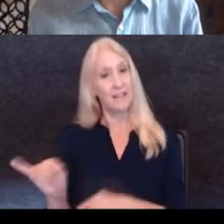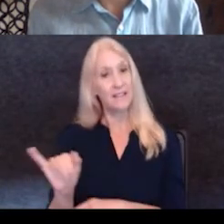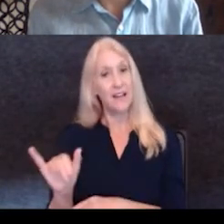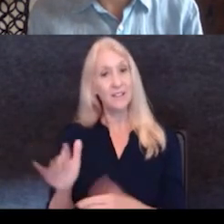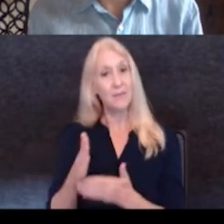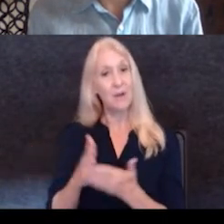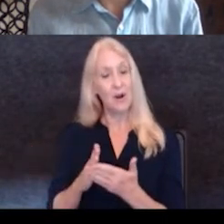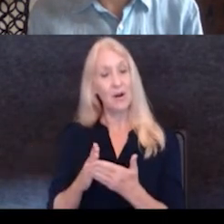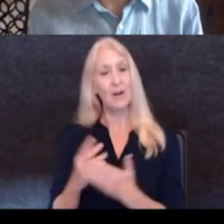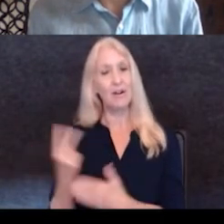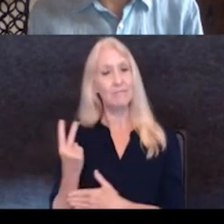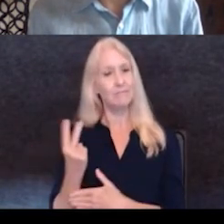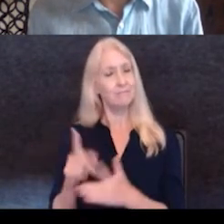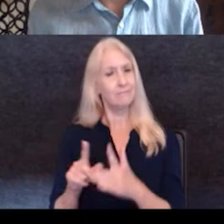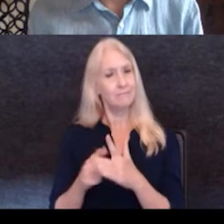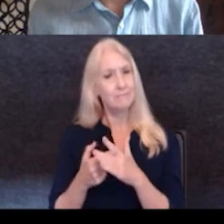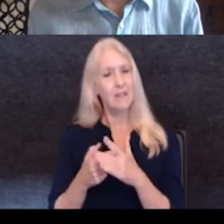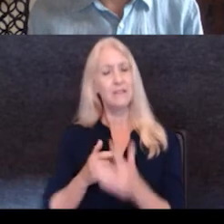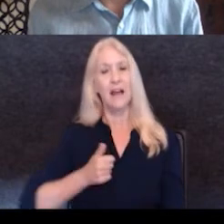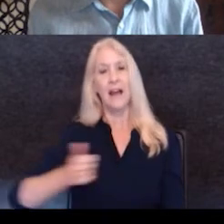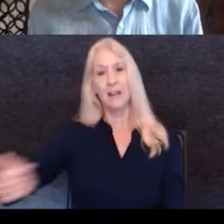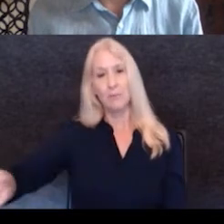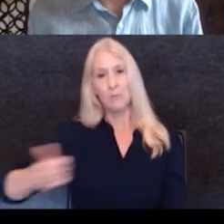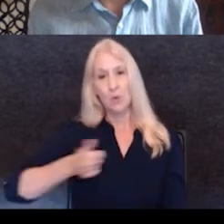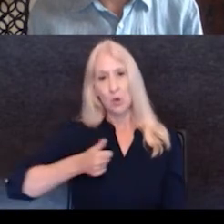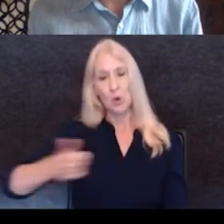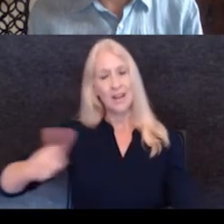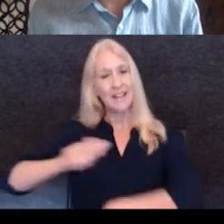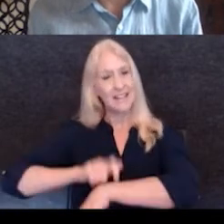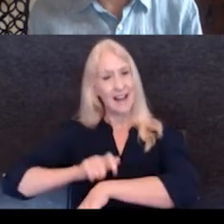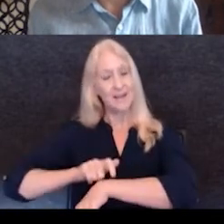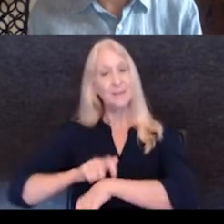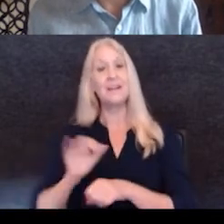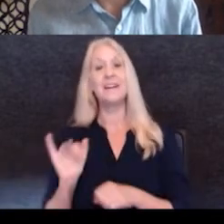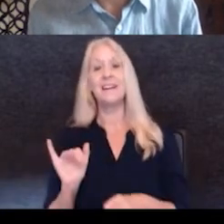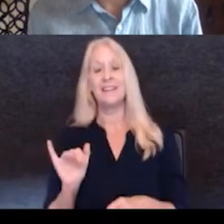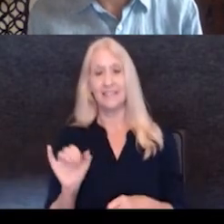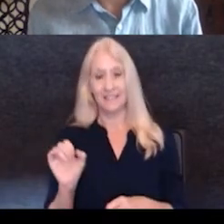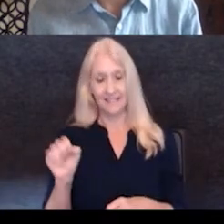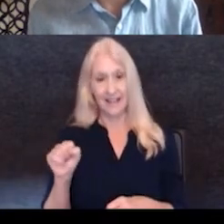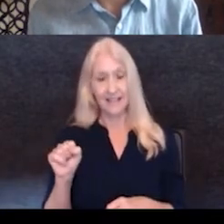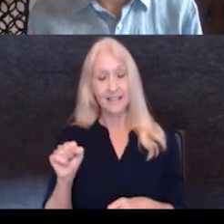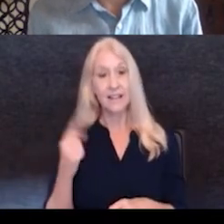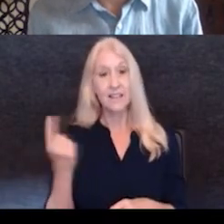beginnings, that commuting time. Yes. And that's also something good for folks to know. So, if